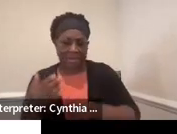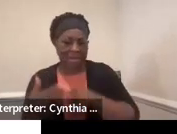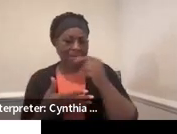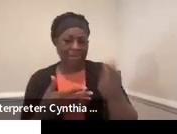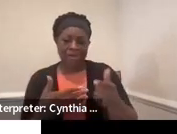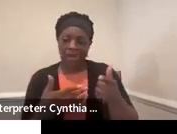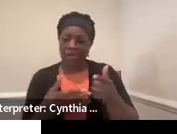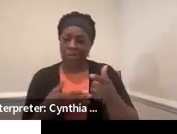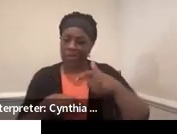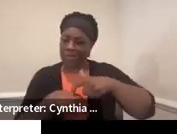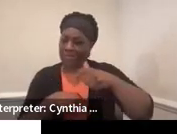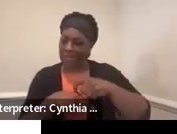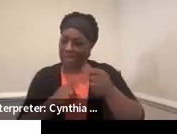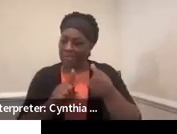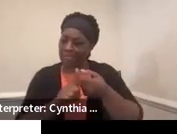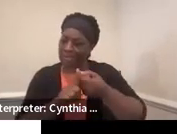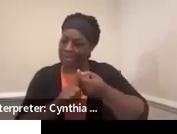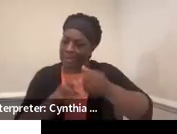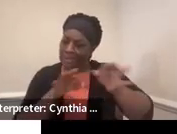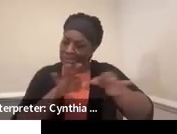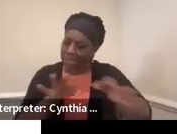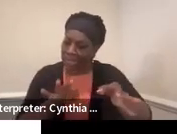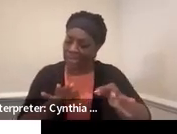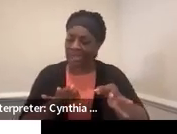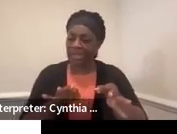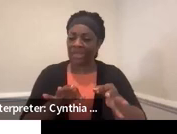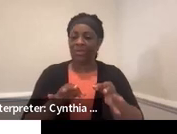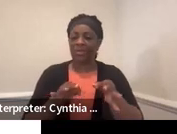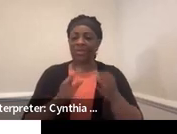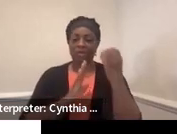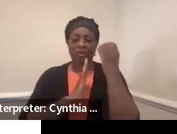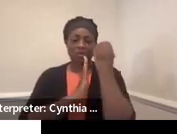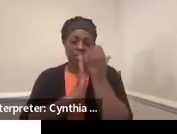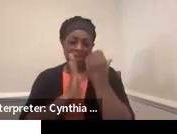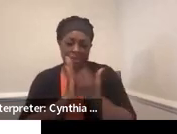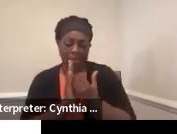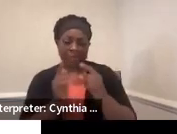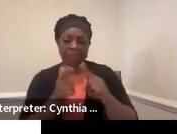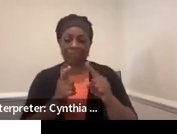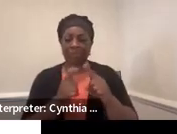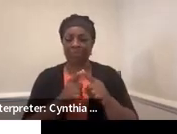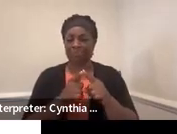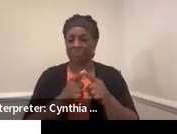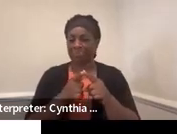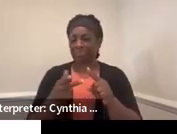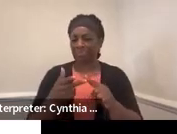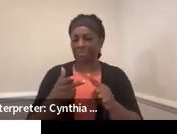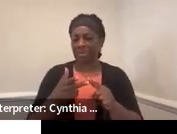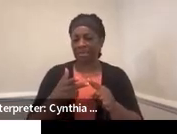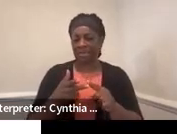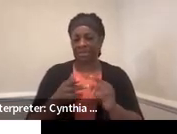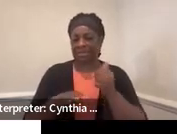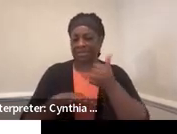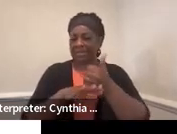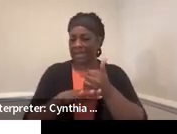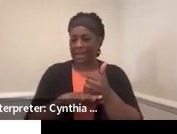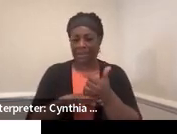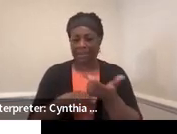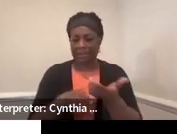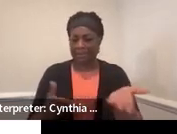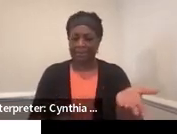lot of time on are about self-advocacy. They're curriculum, lessons. Some are set up very